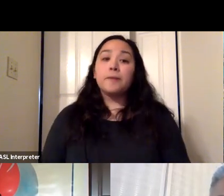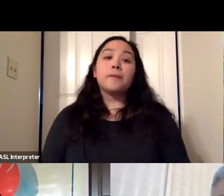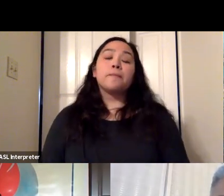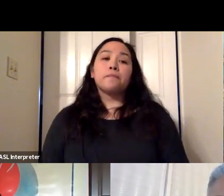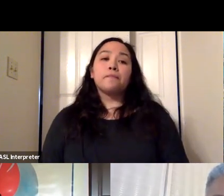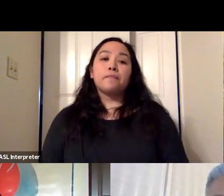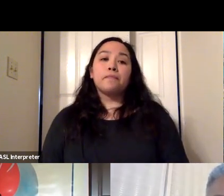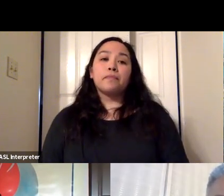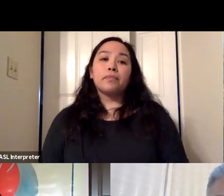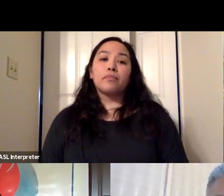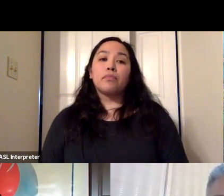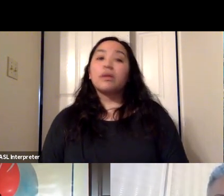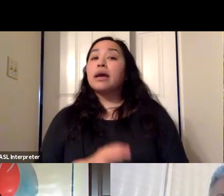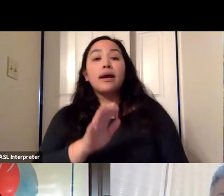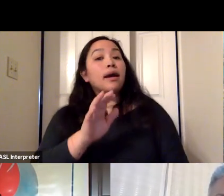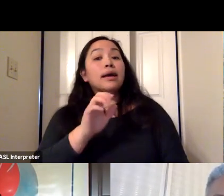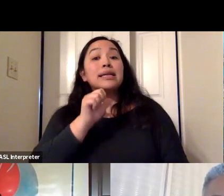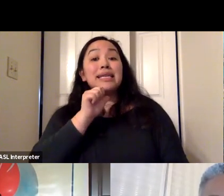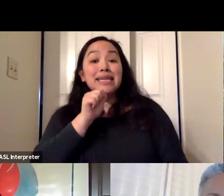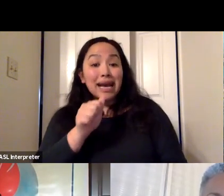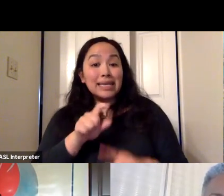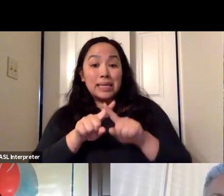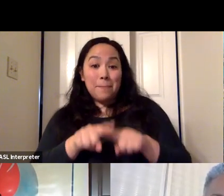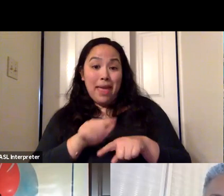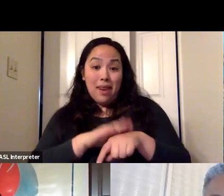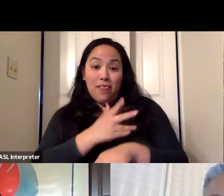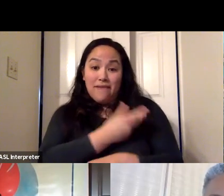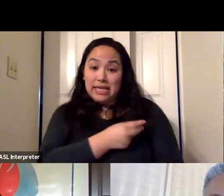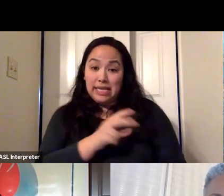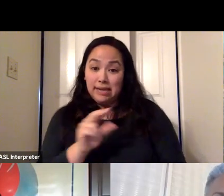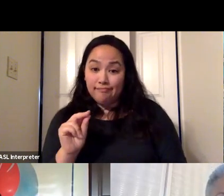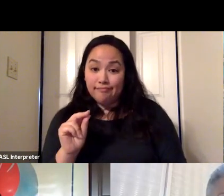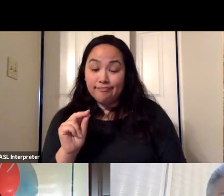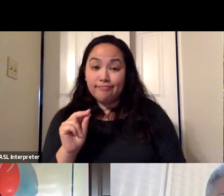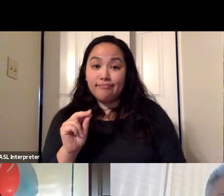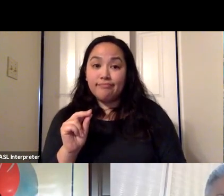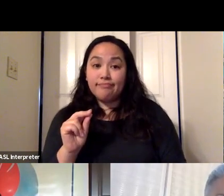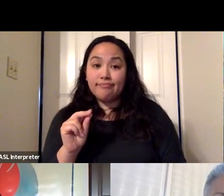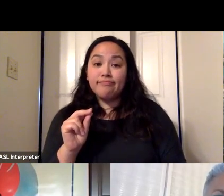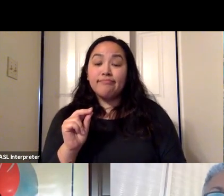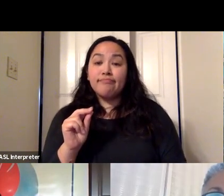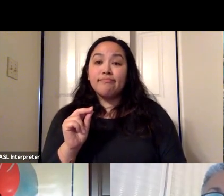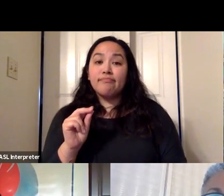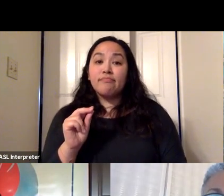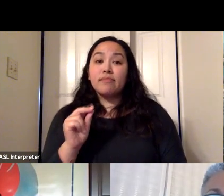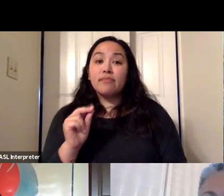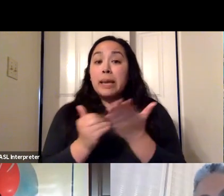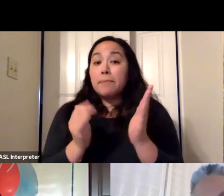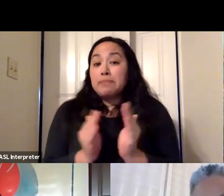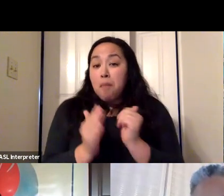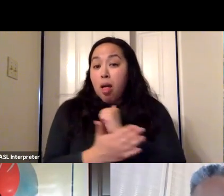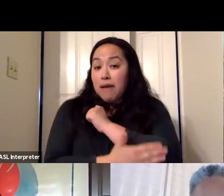So it does not depend on how many people get the vaccine. In some small counties